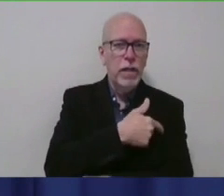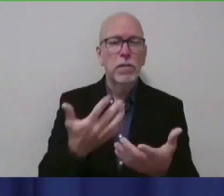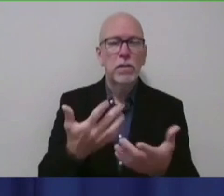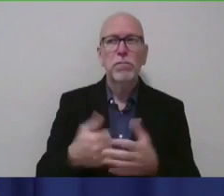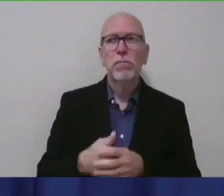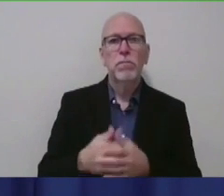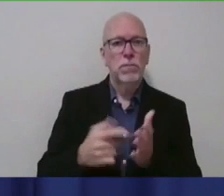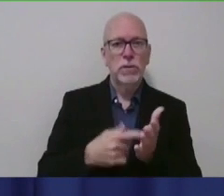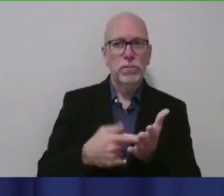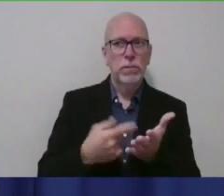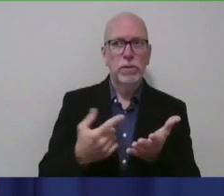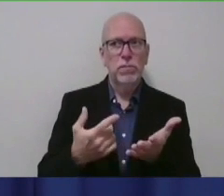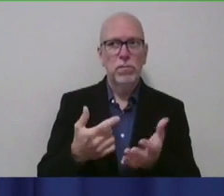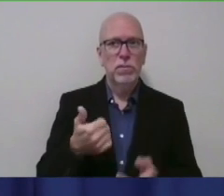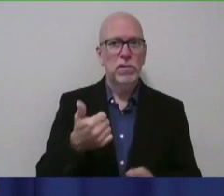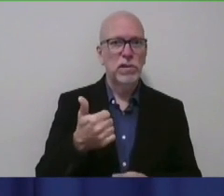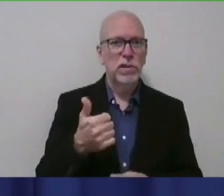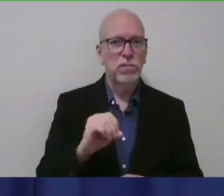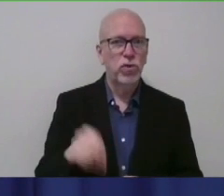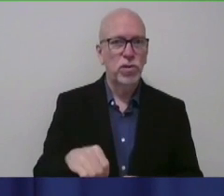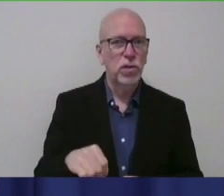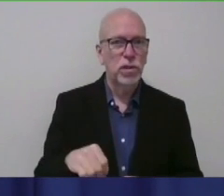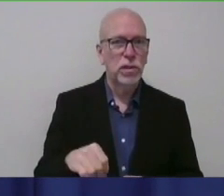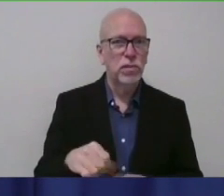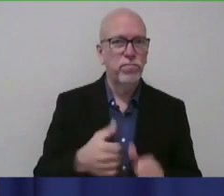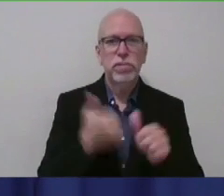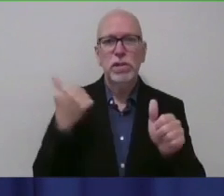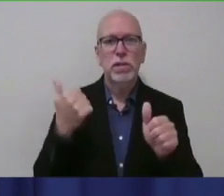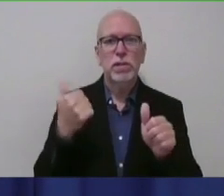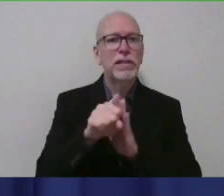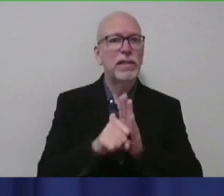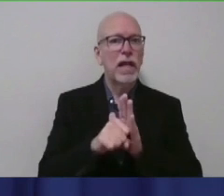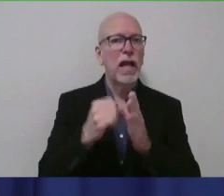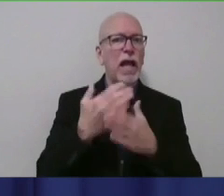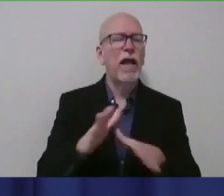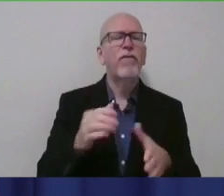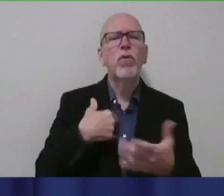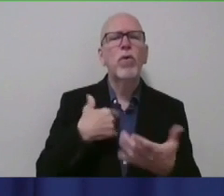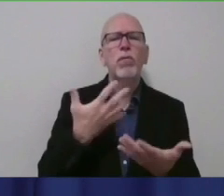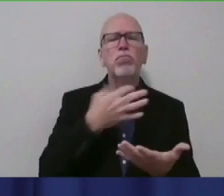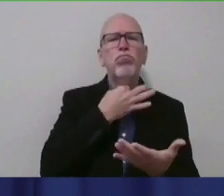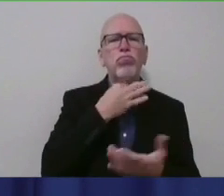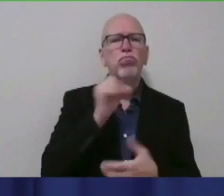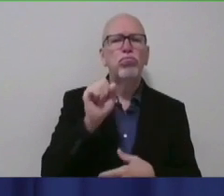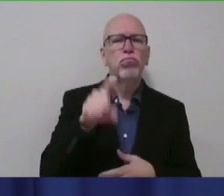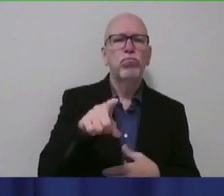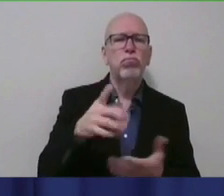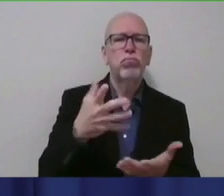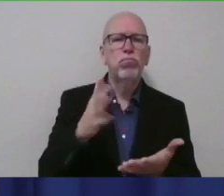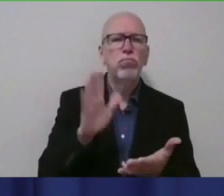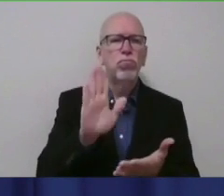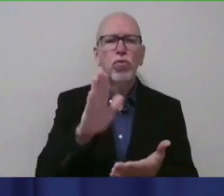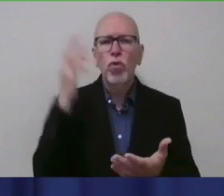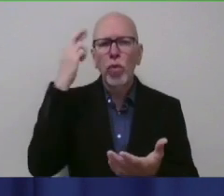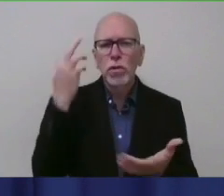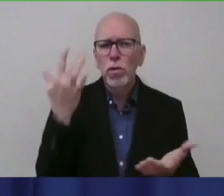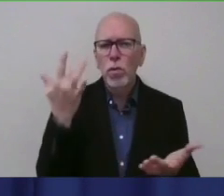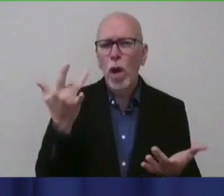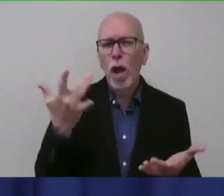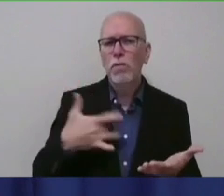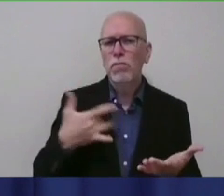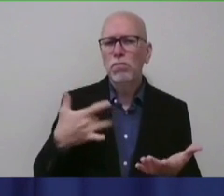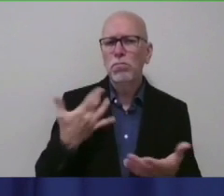sometimes 10 percentage points plus behind the statewide average. So, I wanted to get some reasoning as to why